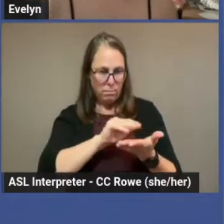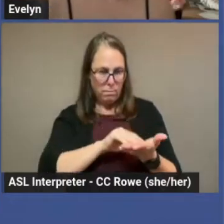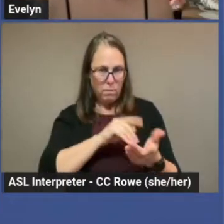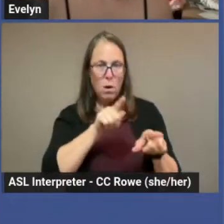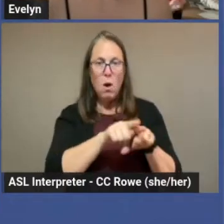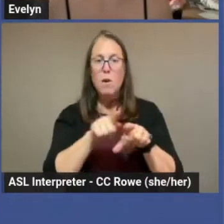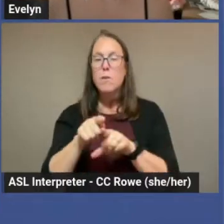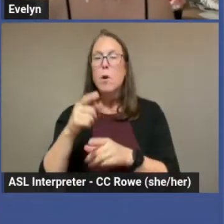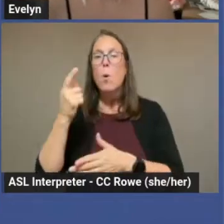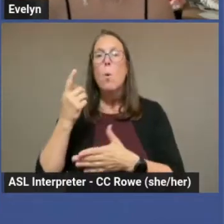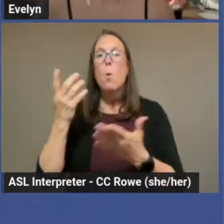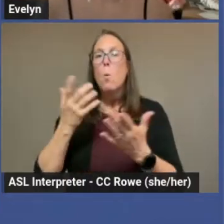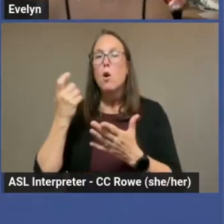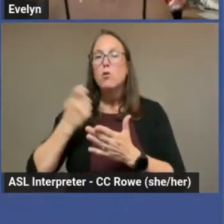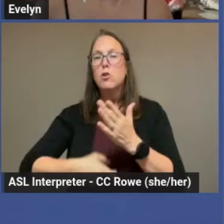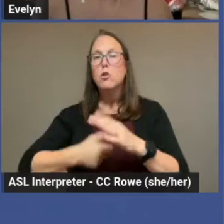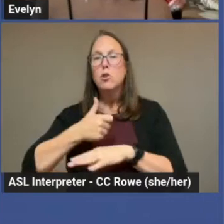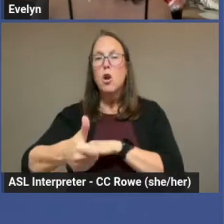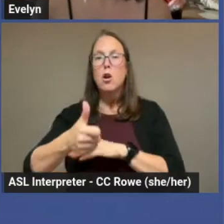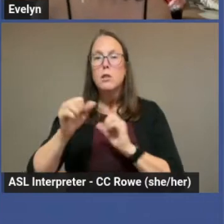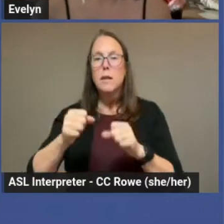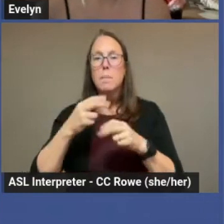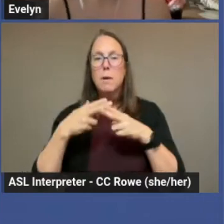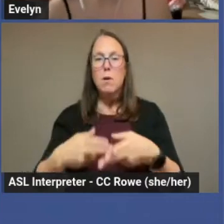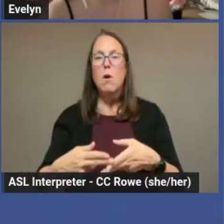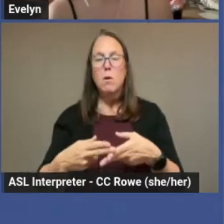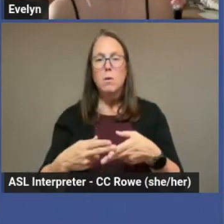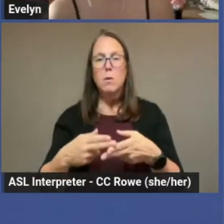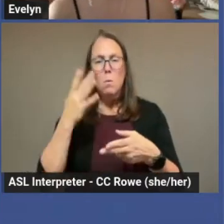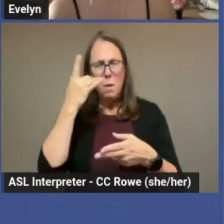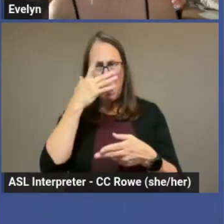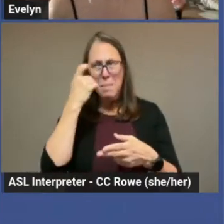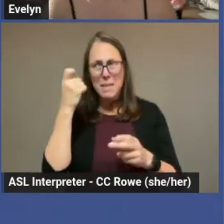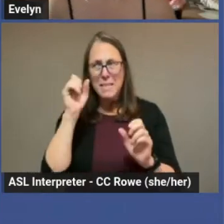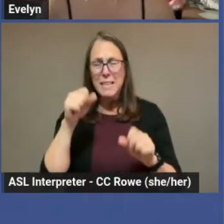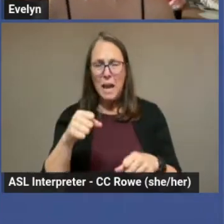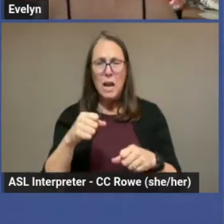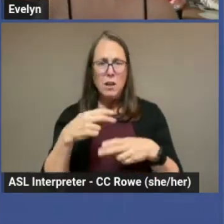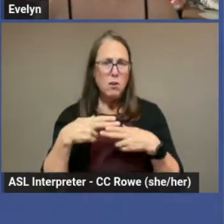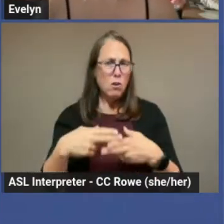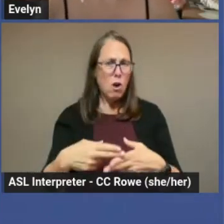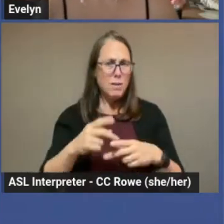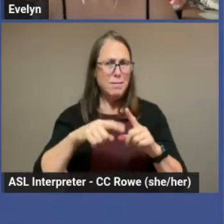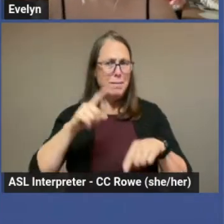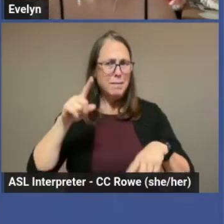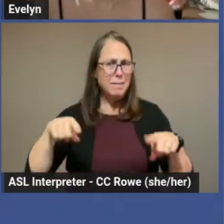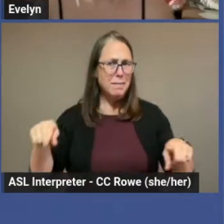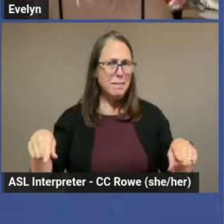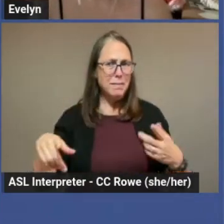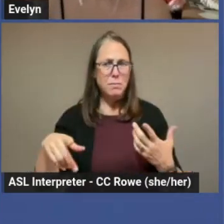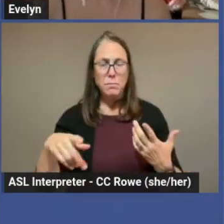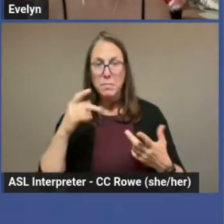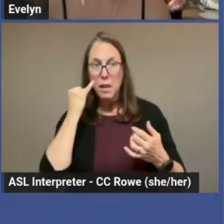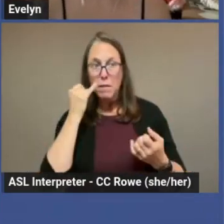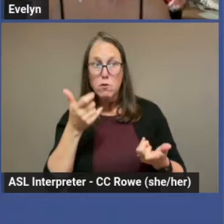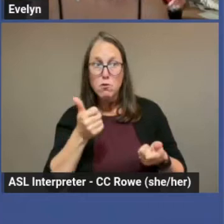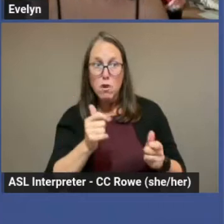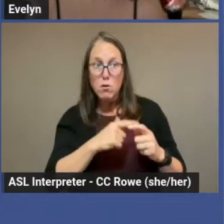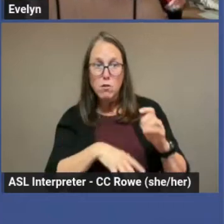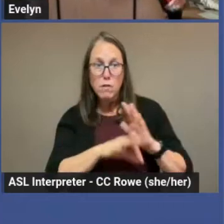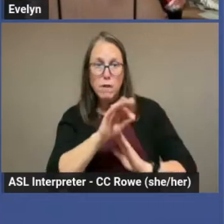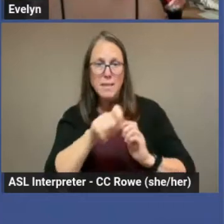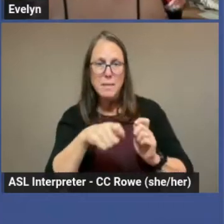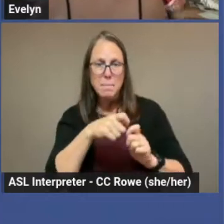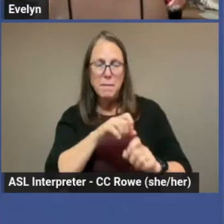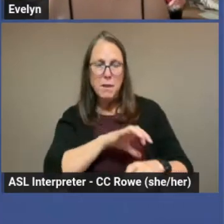may be called because they can be called all different kinds of things if you're looking for a certain, you know, arrest data or something like